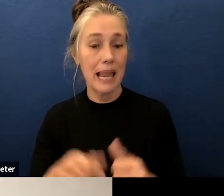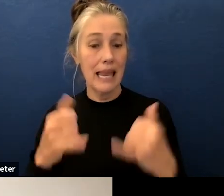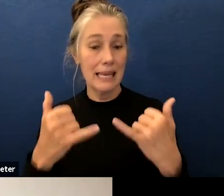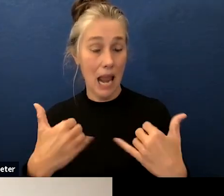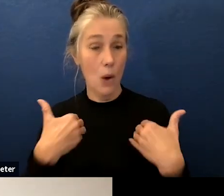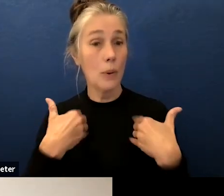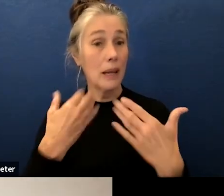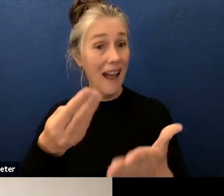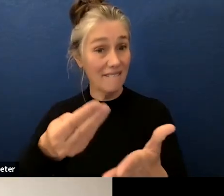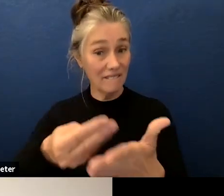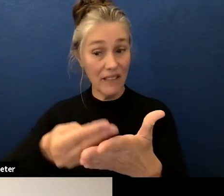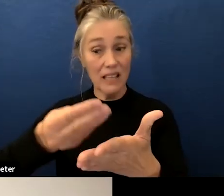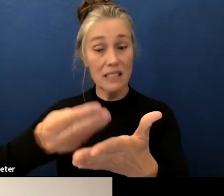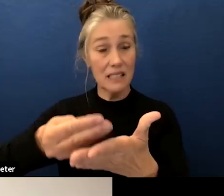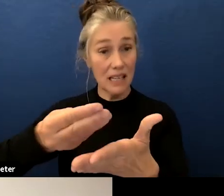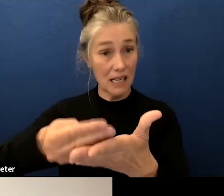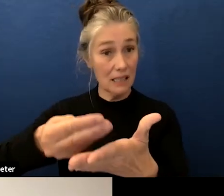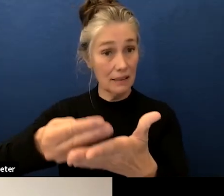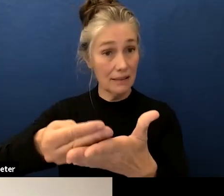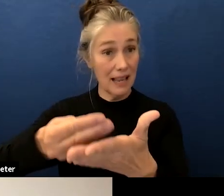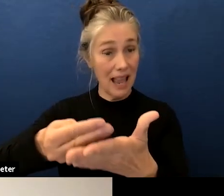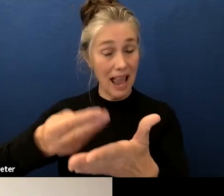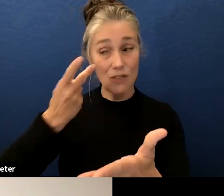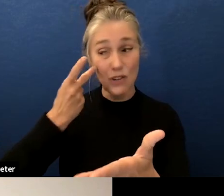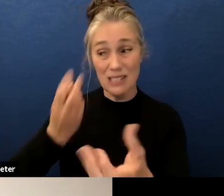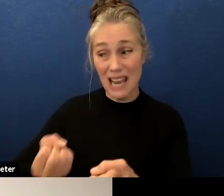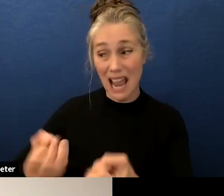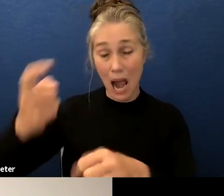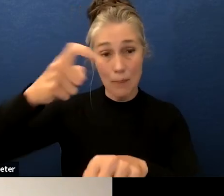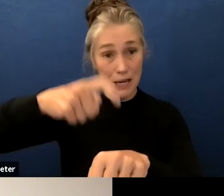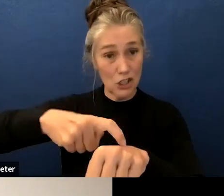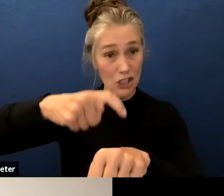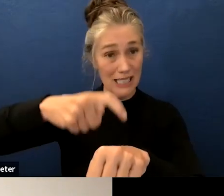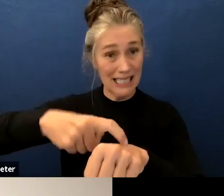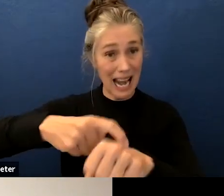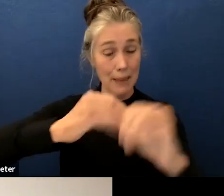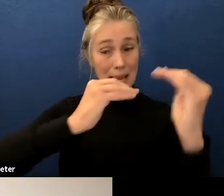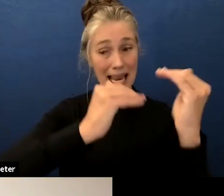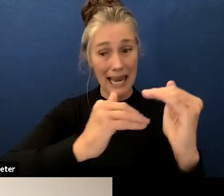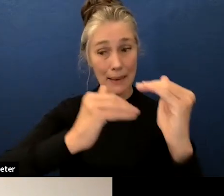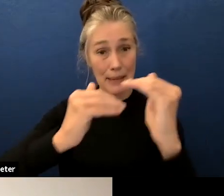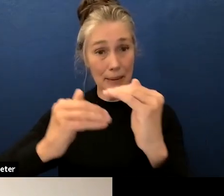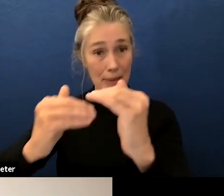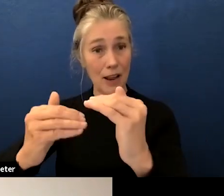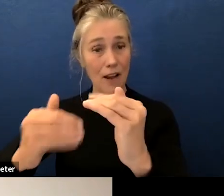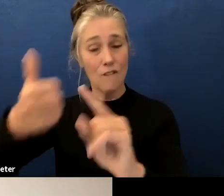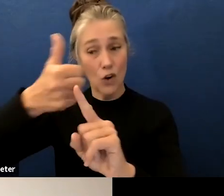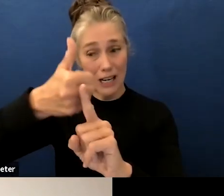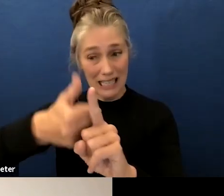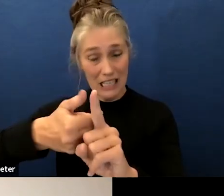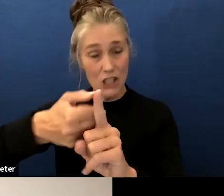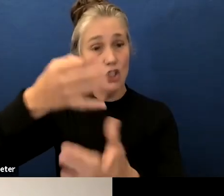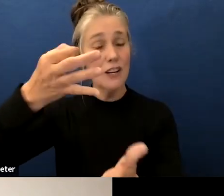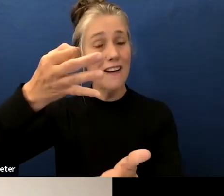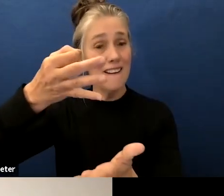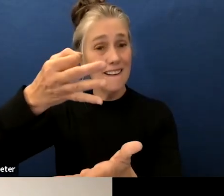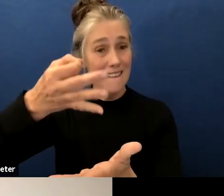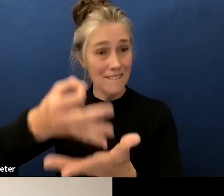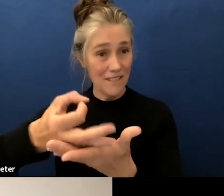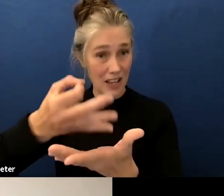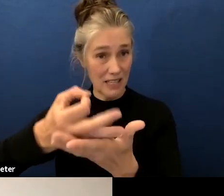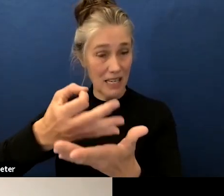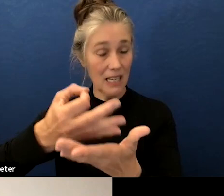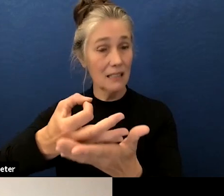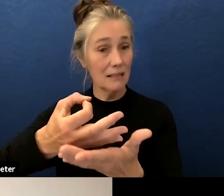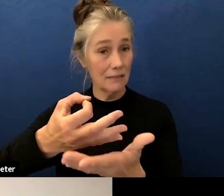funding the funding source we've got to look at how much time we have with each funding source and start to readjust our plan